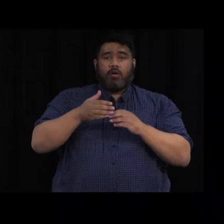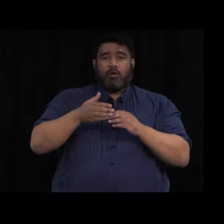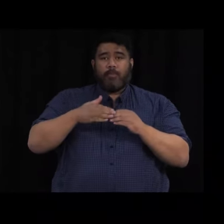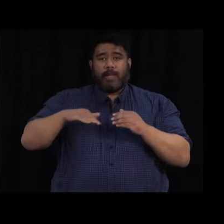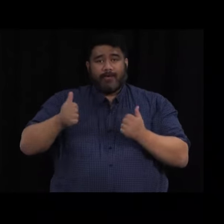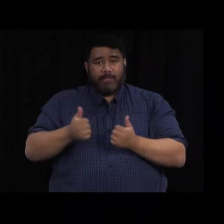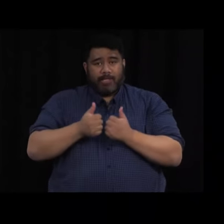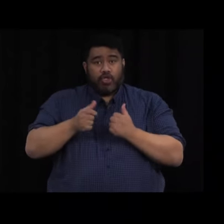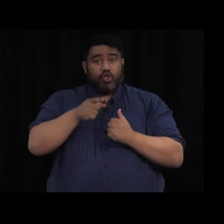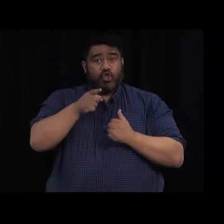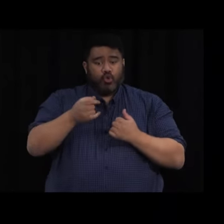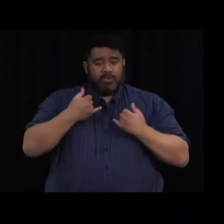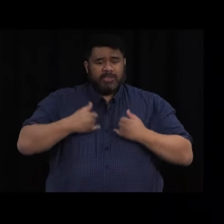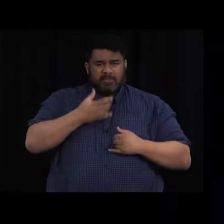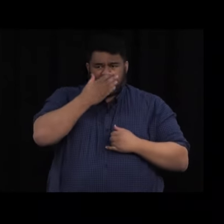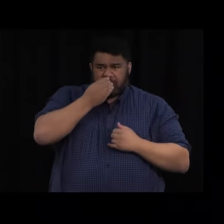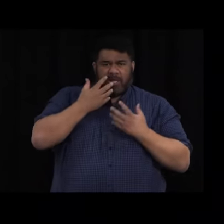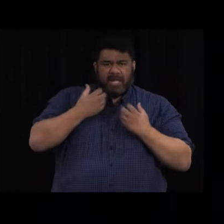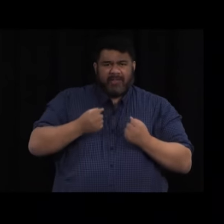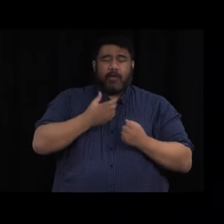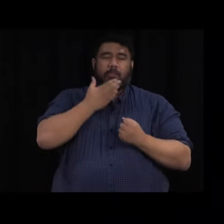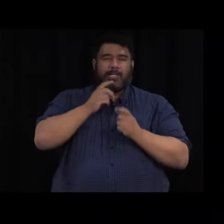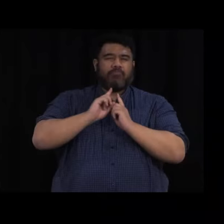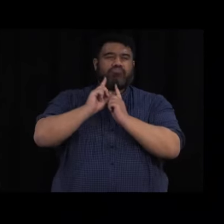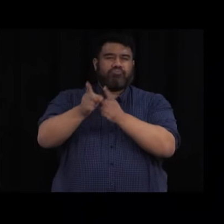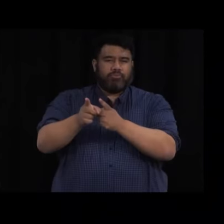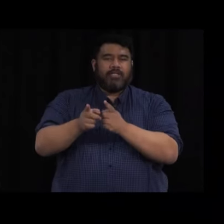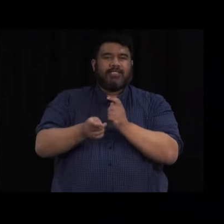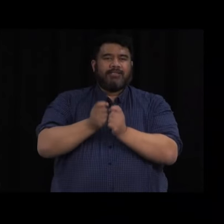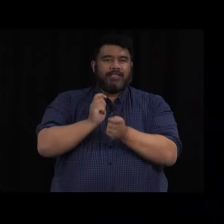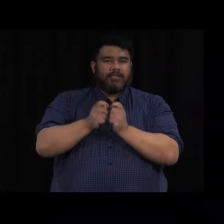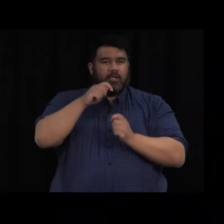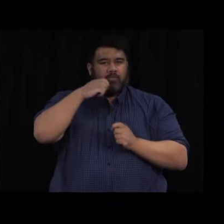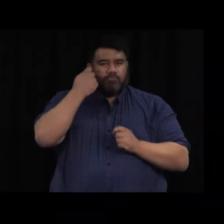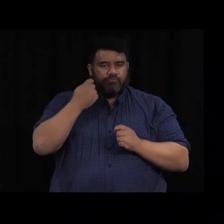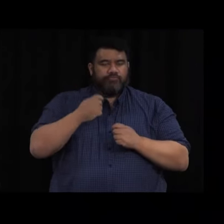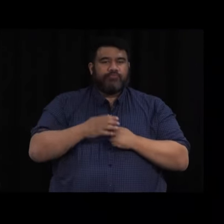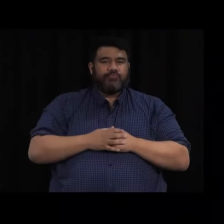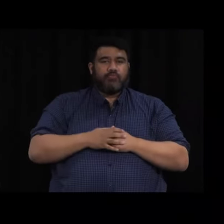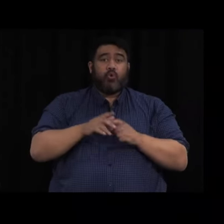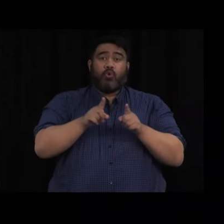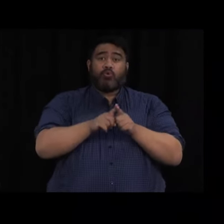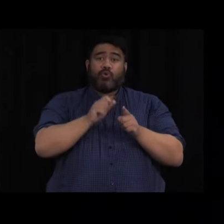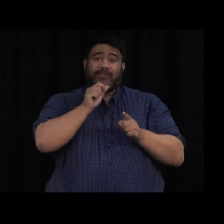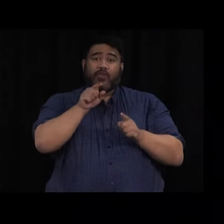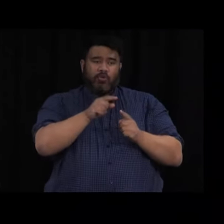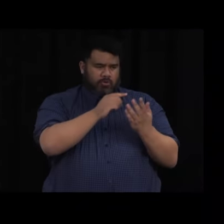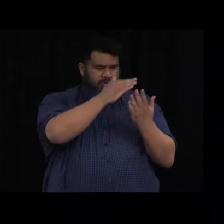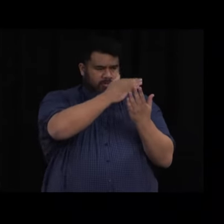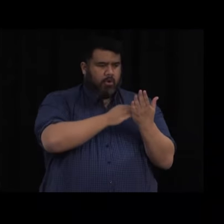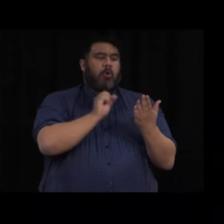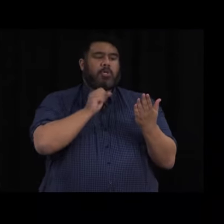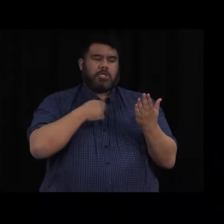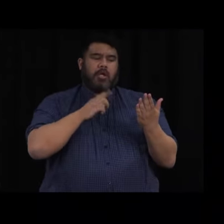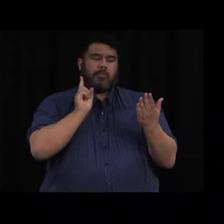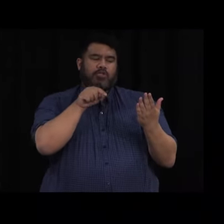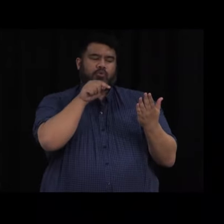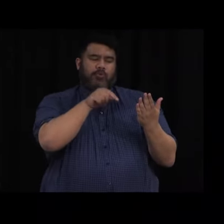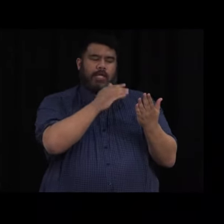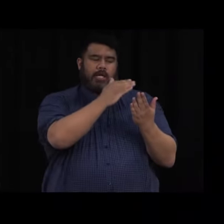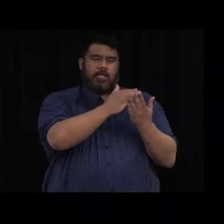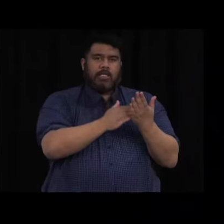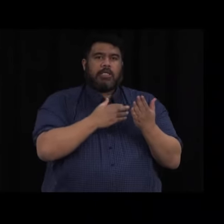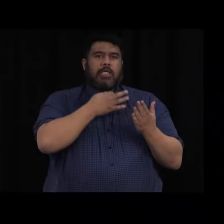then please go and get a test. Indeed, if you have been at a location of interest also. There is extended